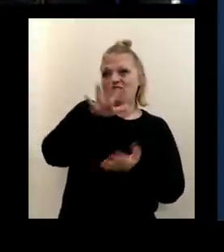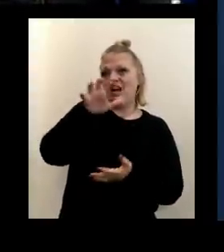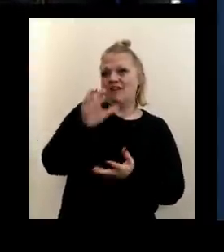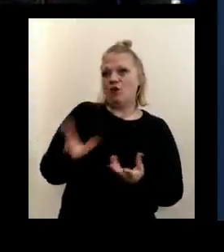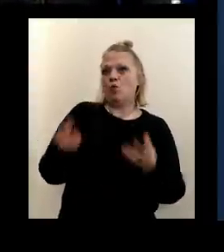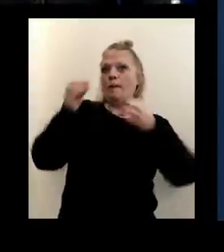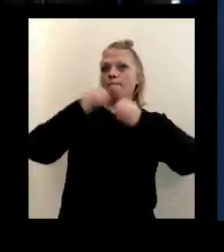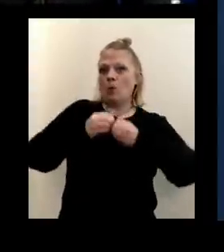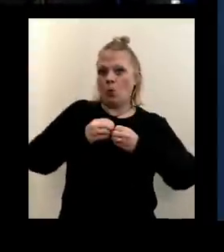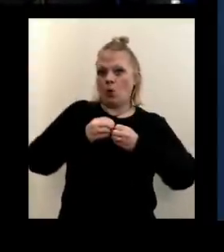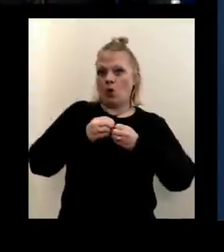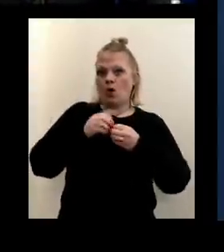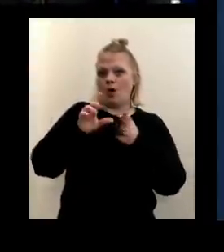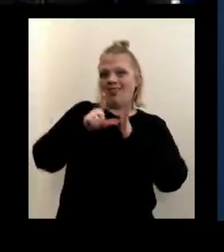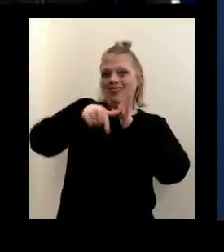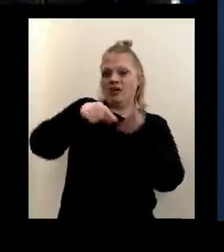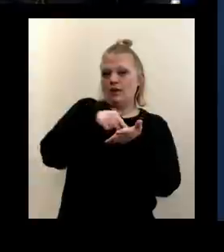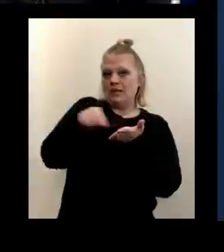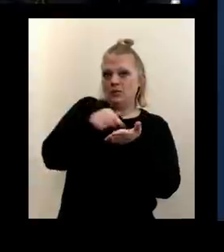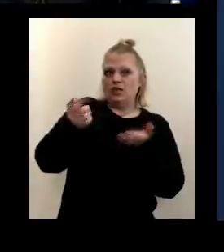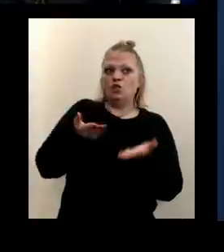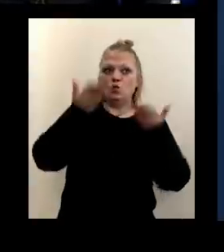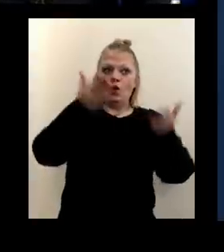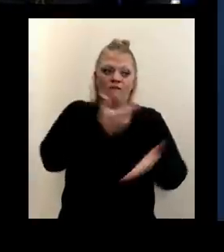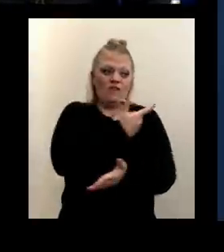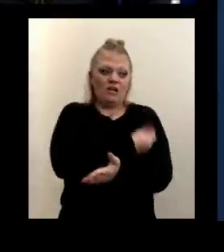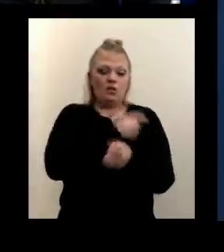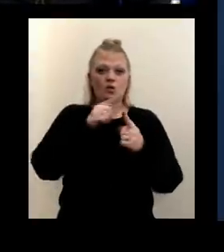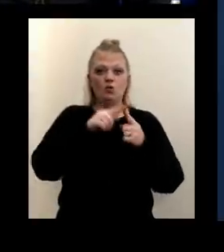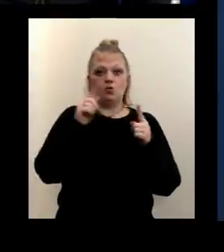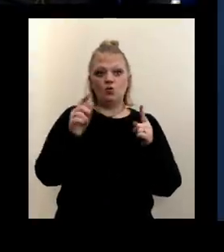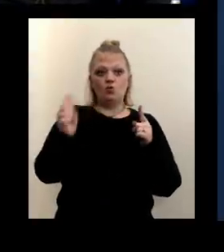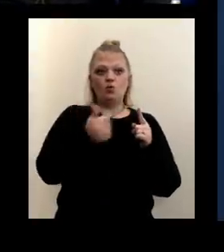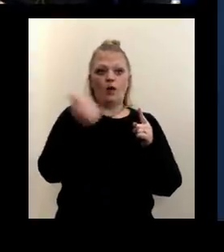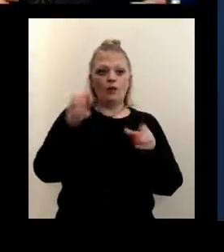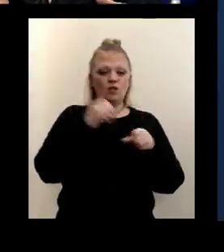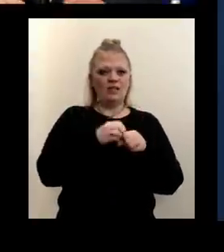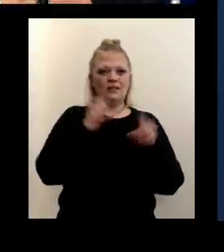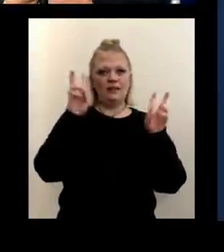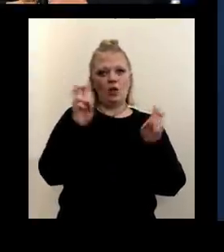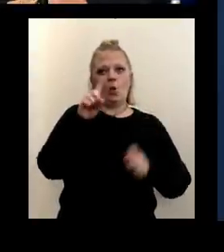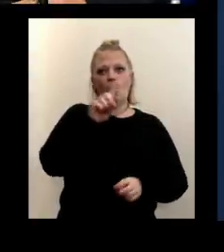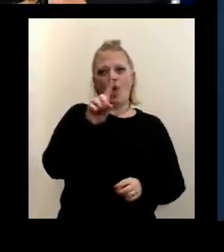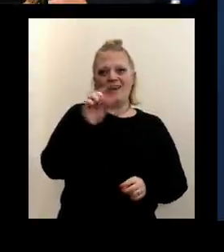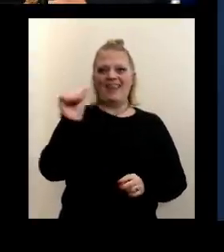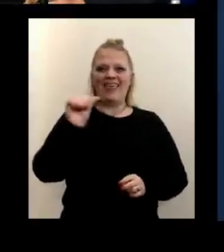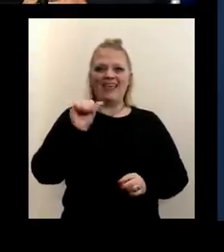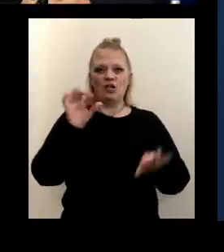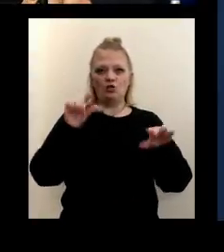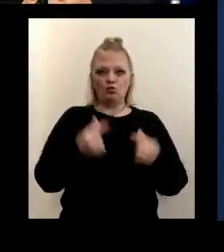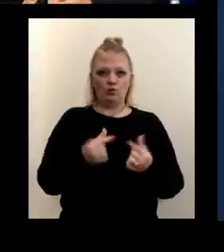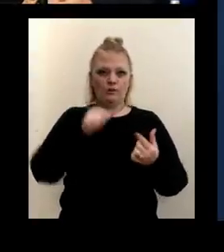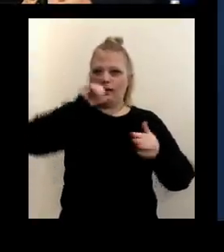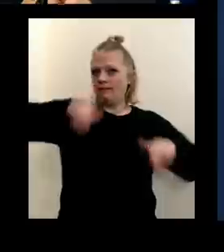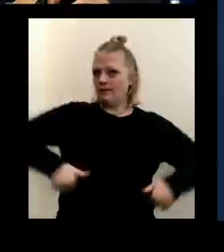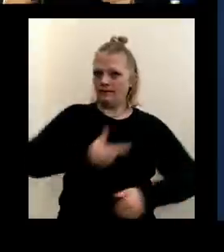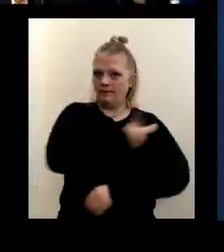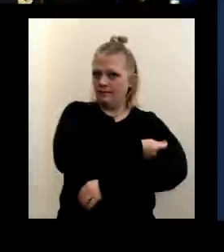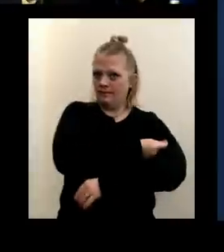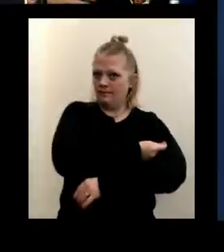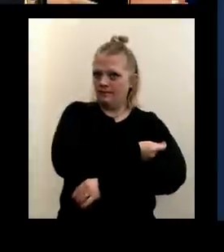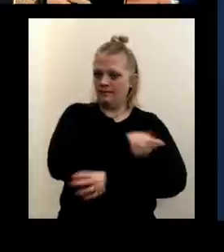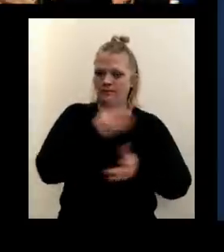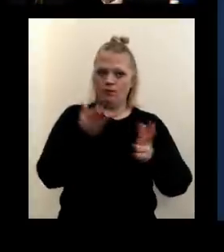later this week to offer vaccination to others in the 1A group that have not yet been vaccinated through